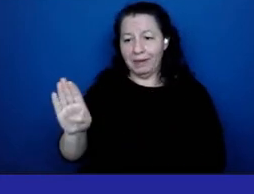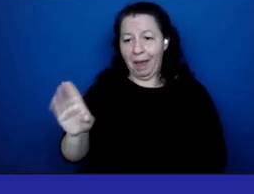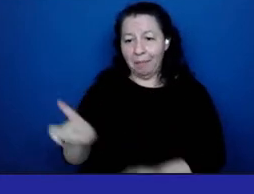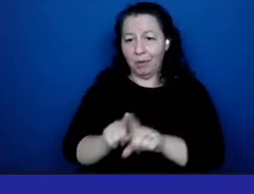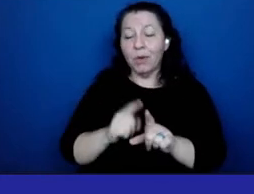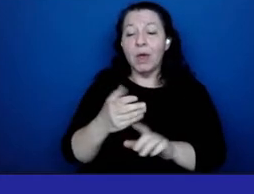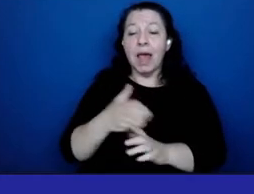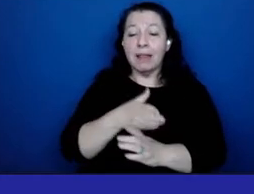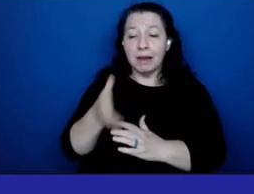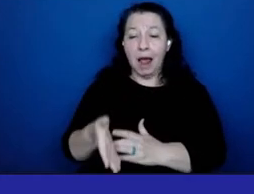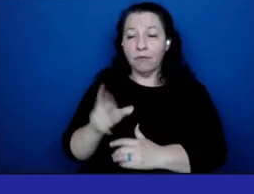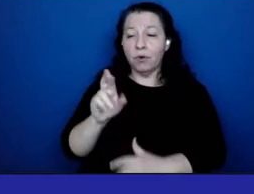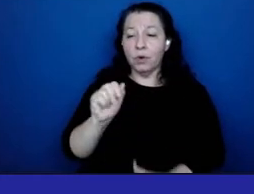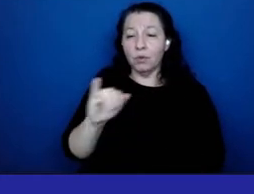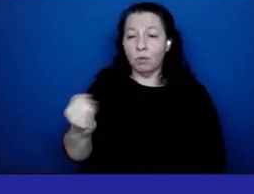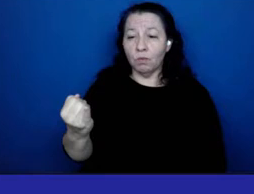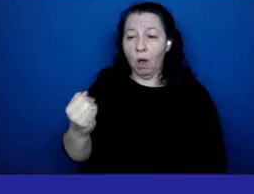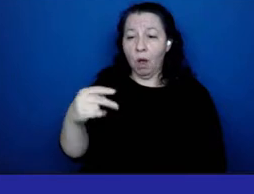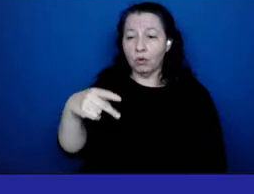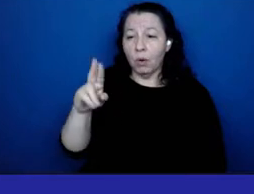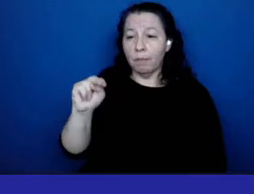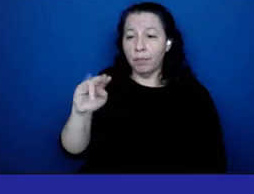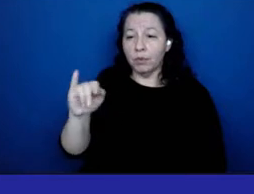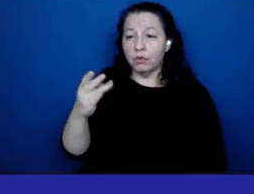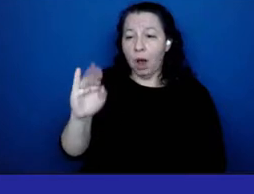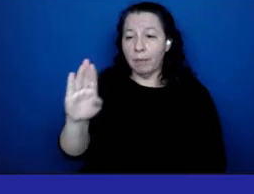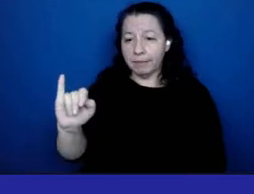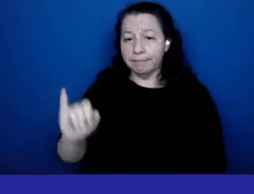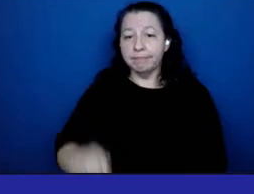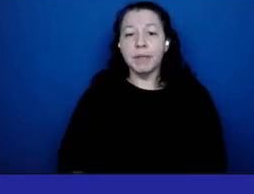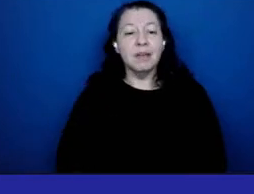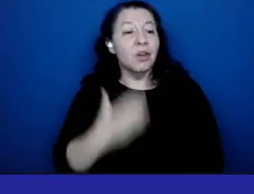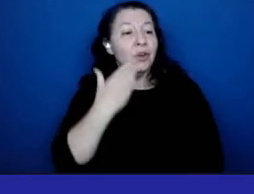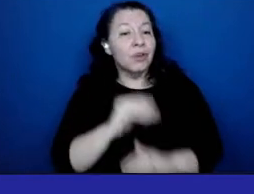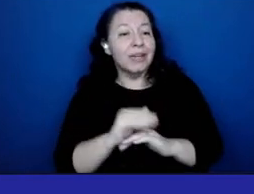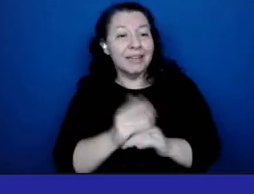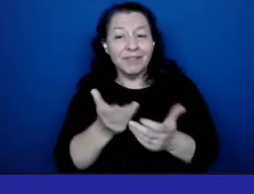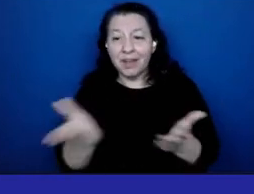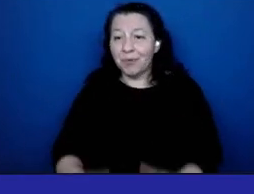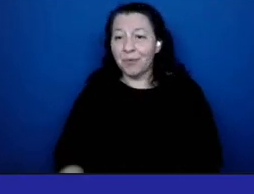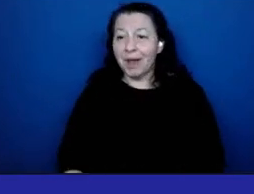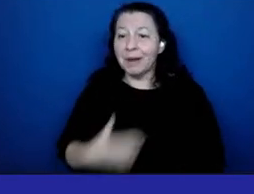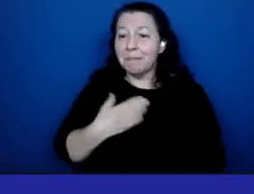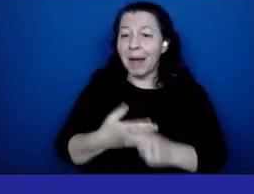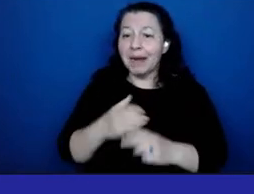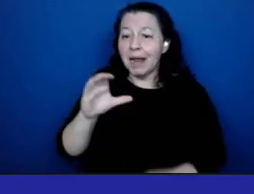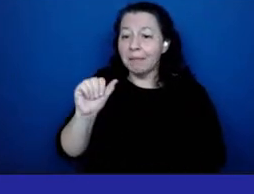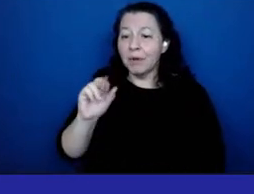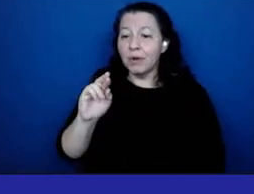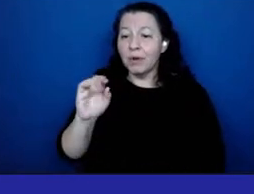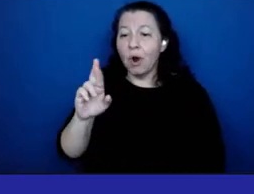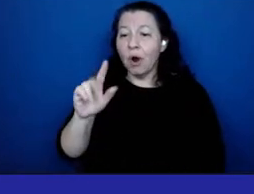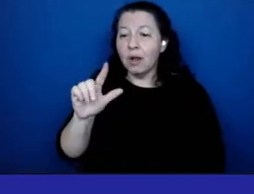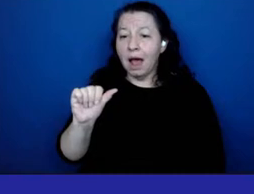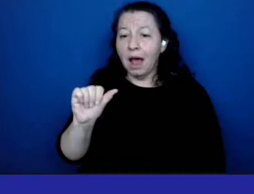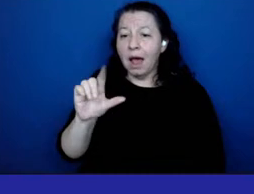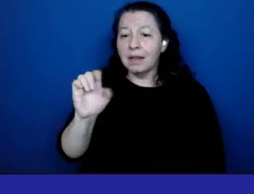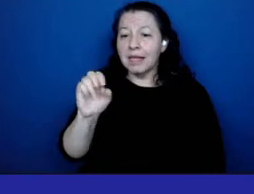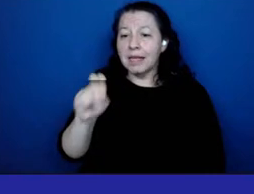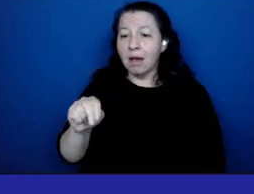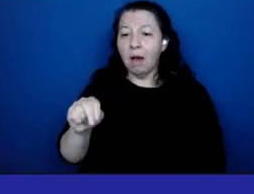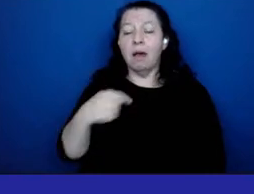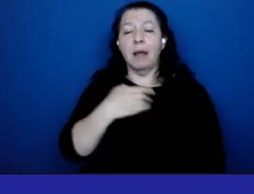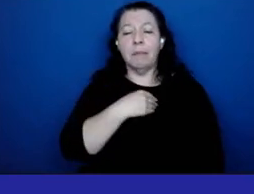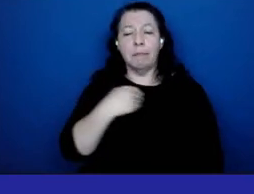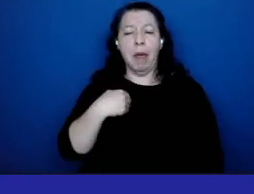good evening everyone my name is carla leon and i am a member of